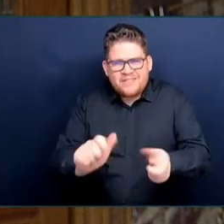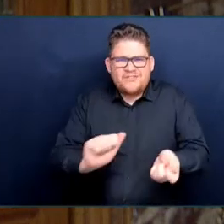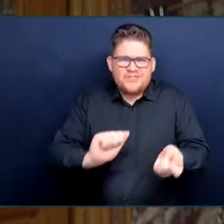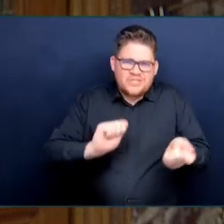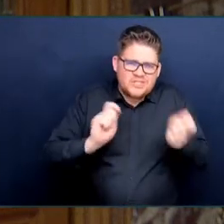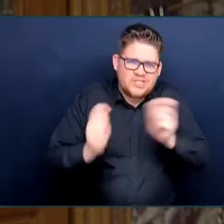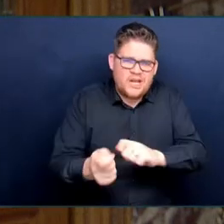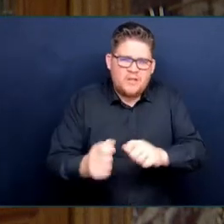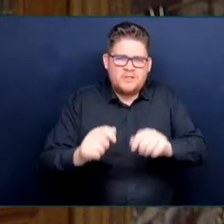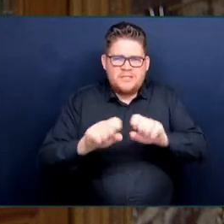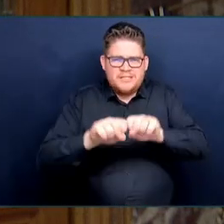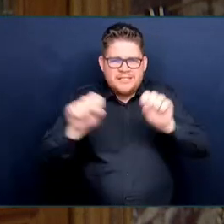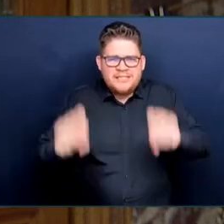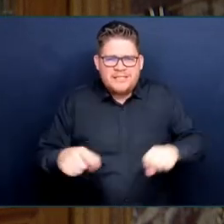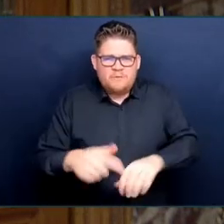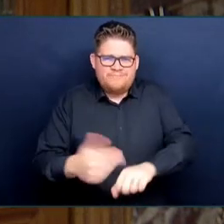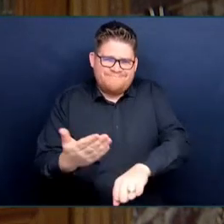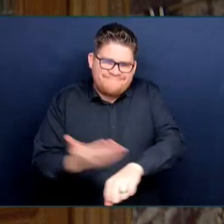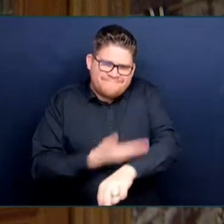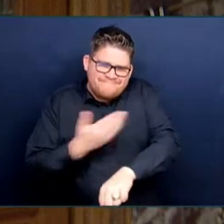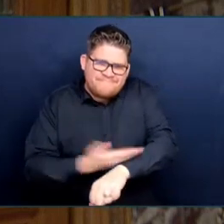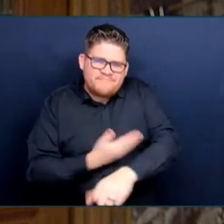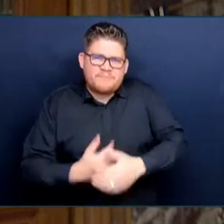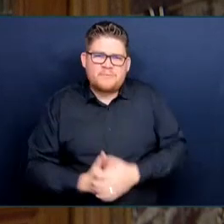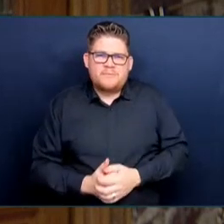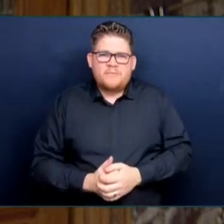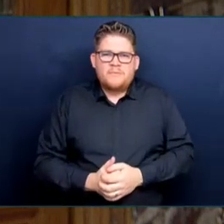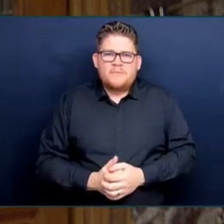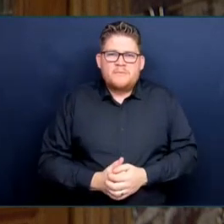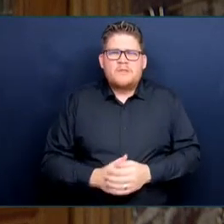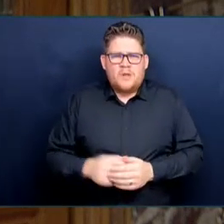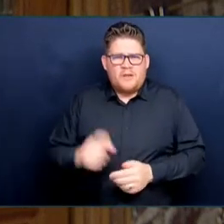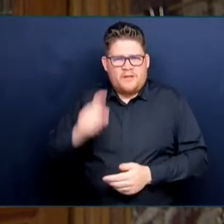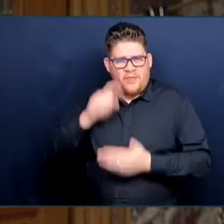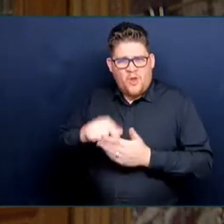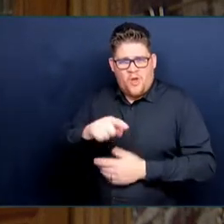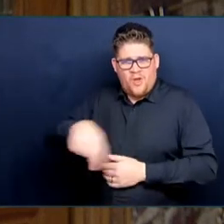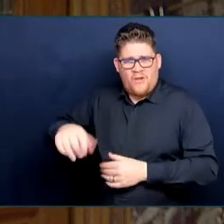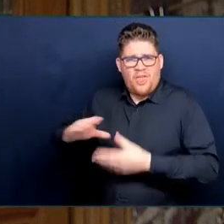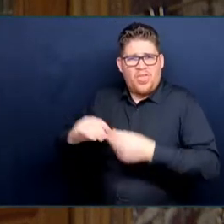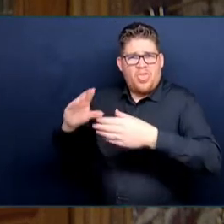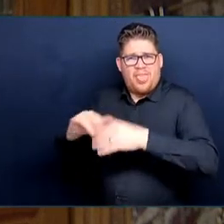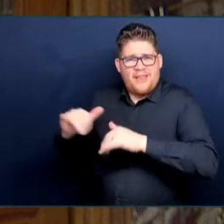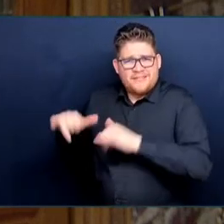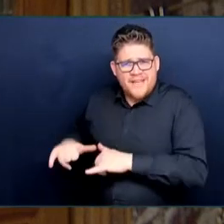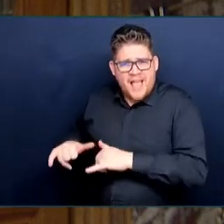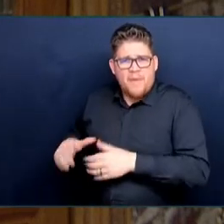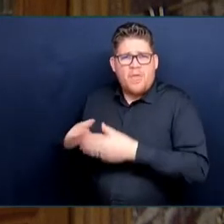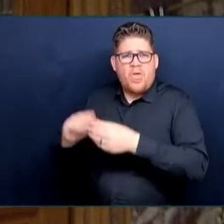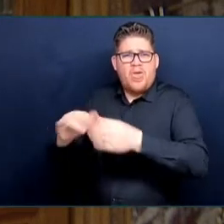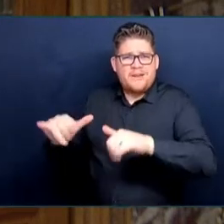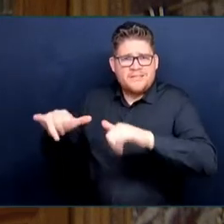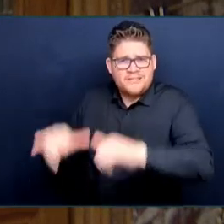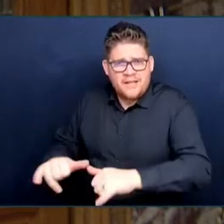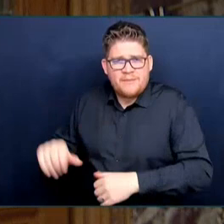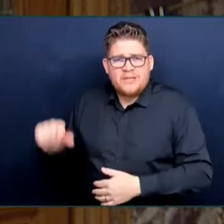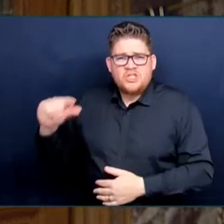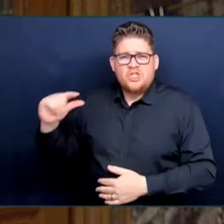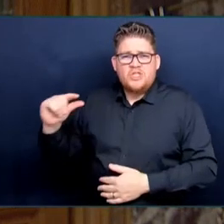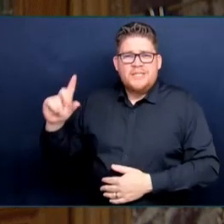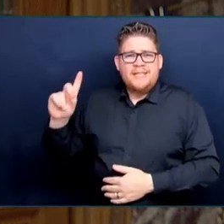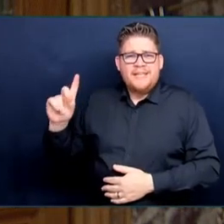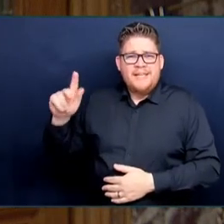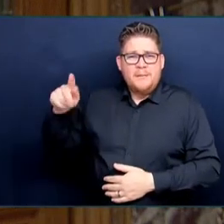status quo as long as we keep using GDP to measure success, instead of following the lead of other countries